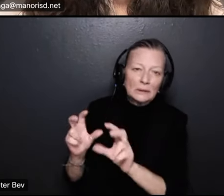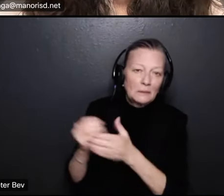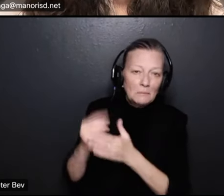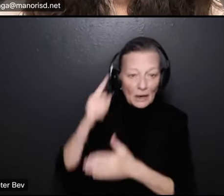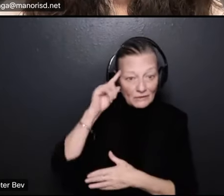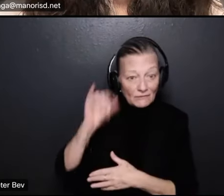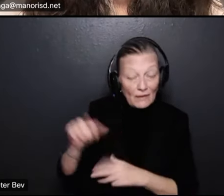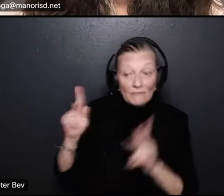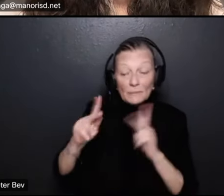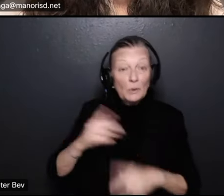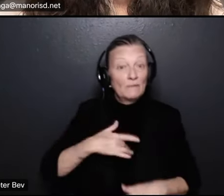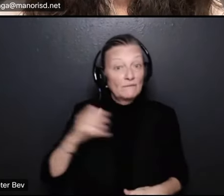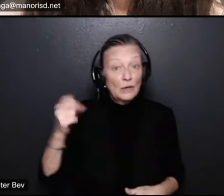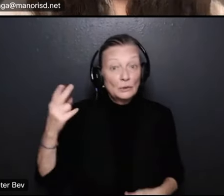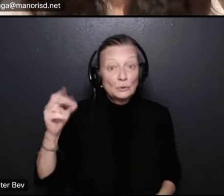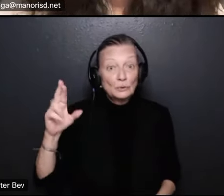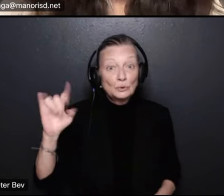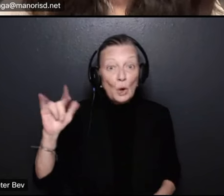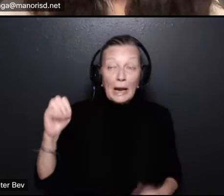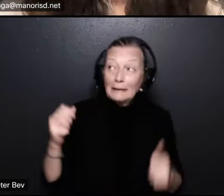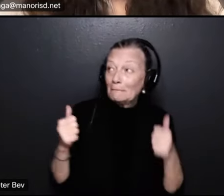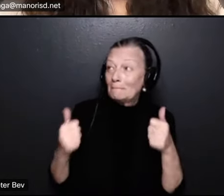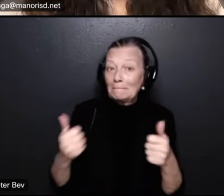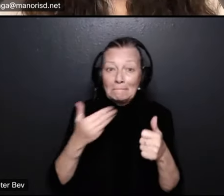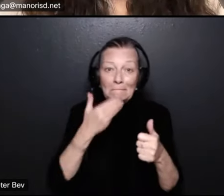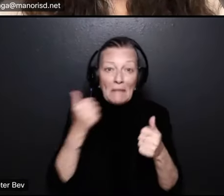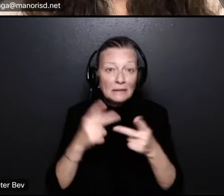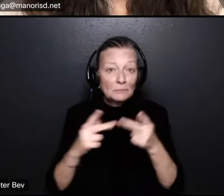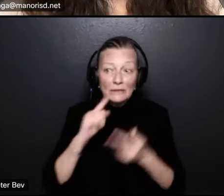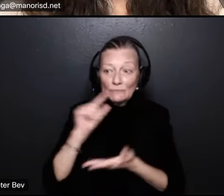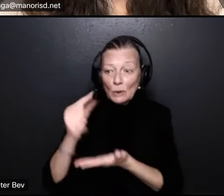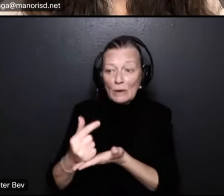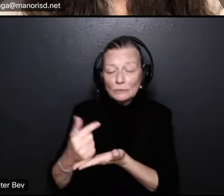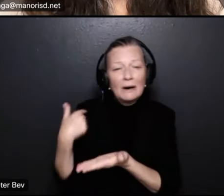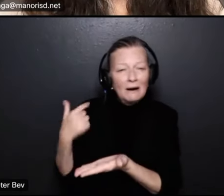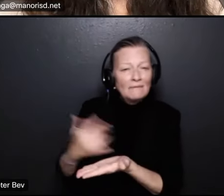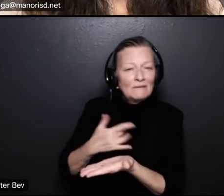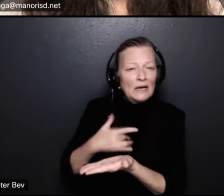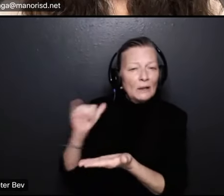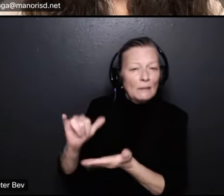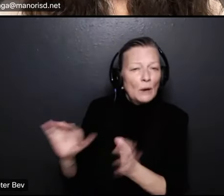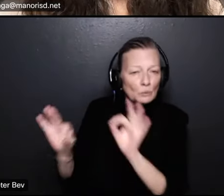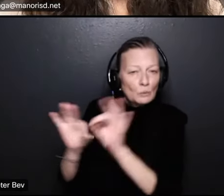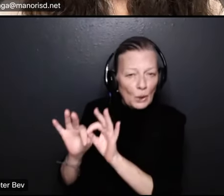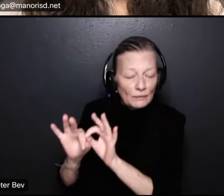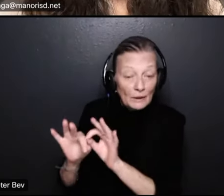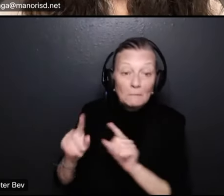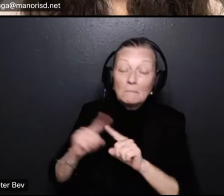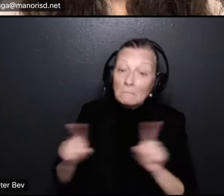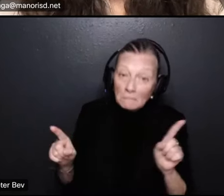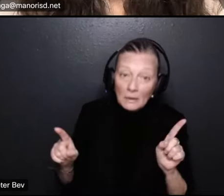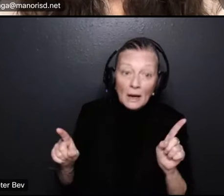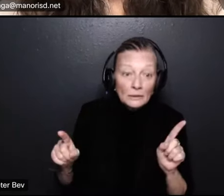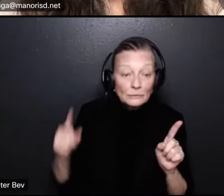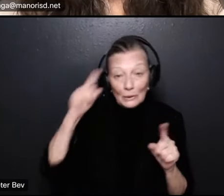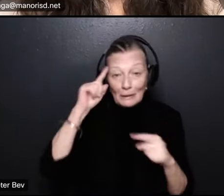shoreline is the best place for us to do graduation because i think that that's worth it uh nothing you think about all my